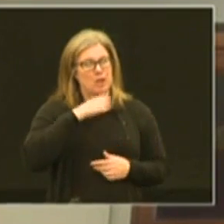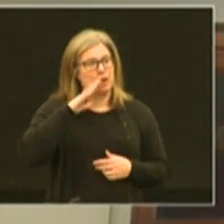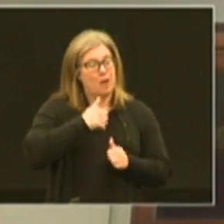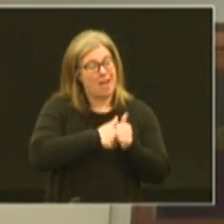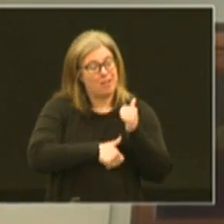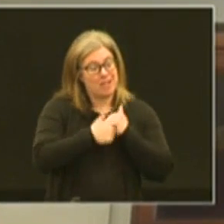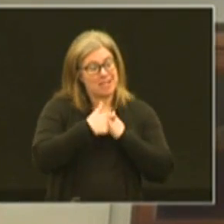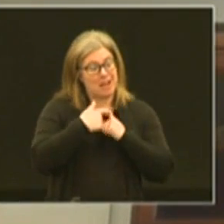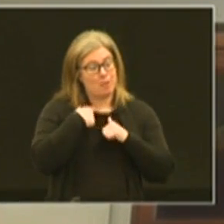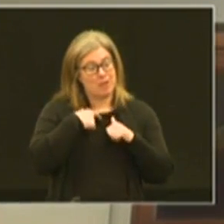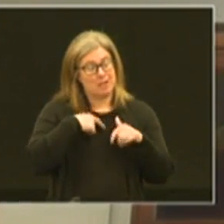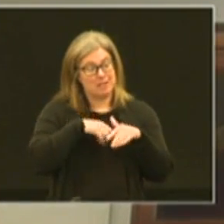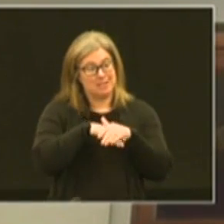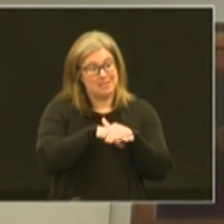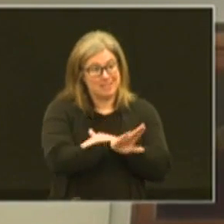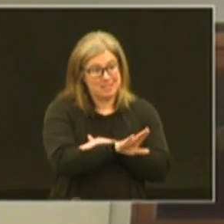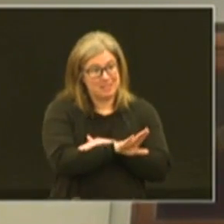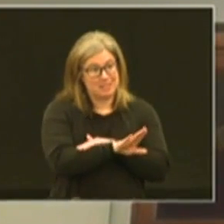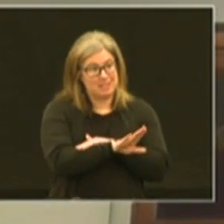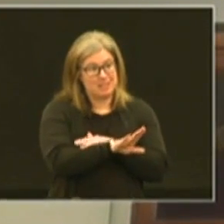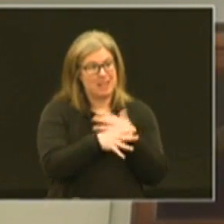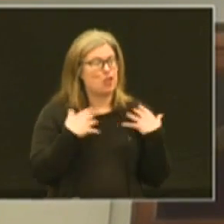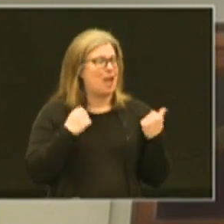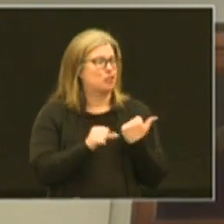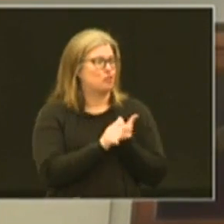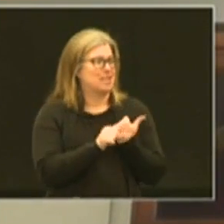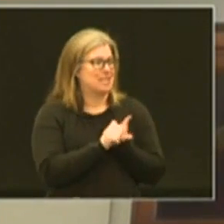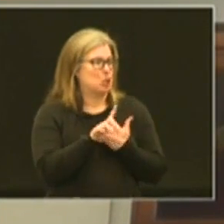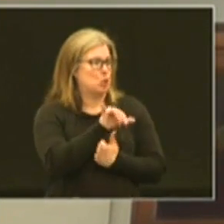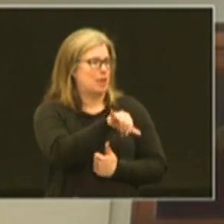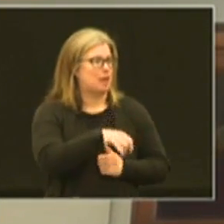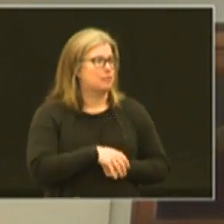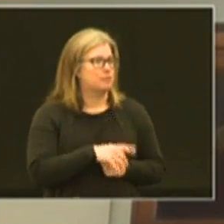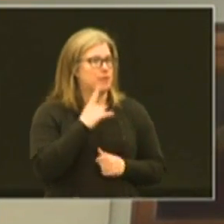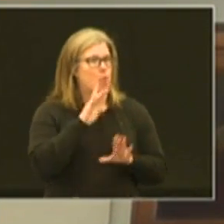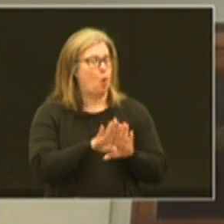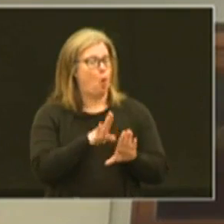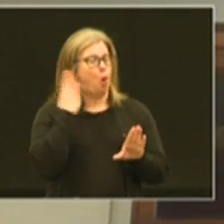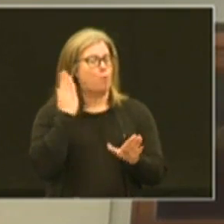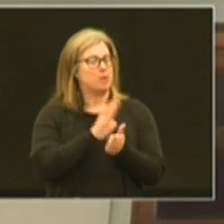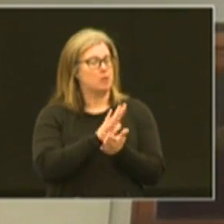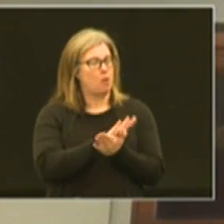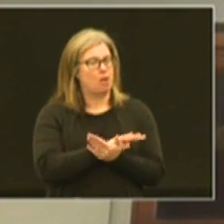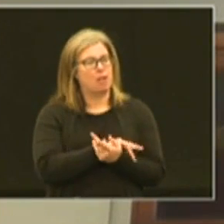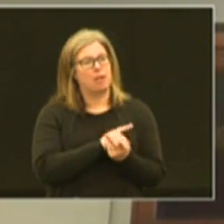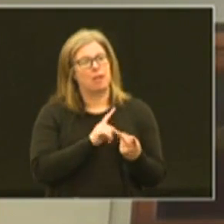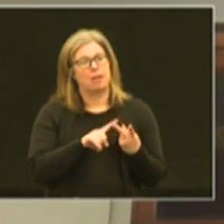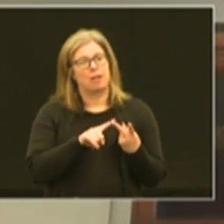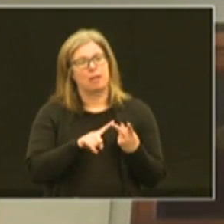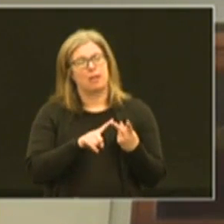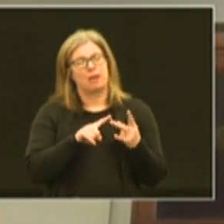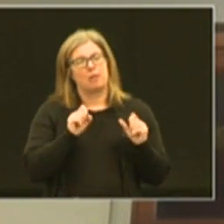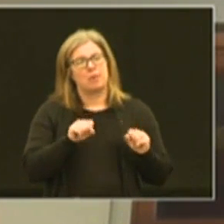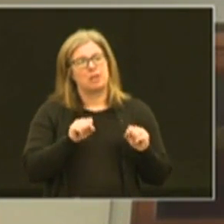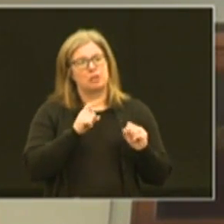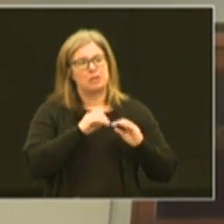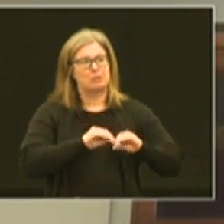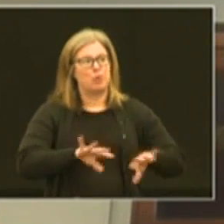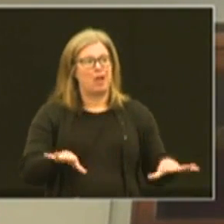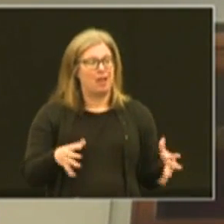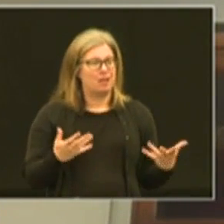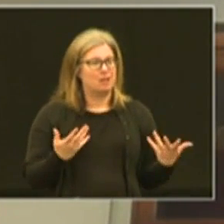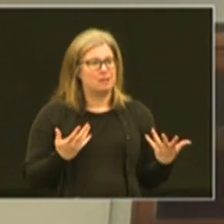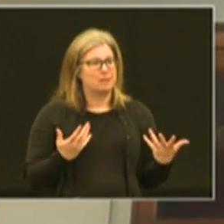every time we take that step there is a health risk doing that someone's opening a school somebody there's the potential of spread